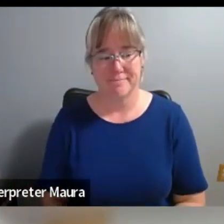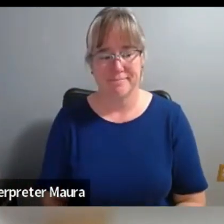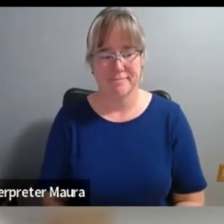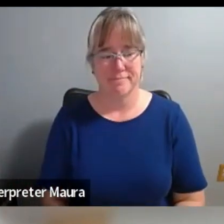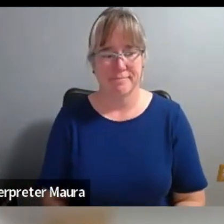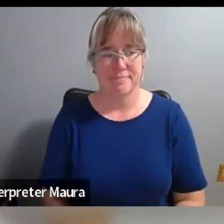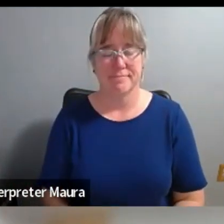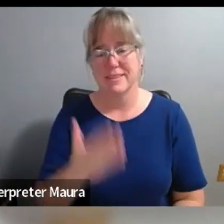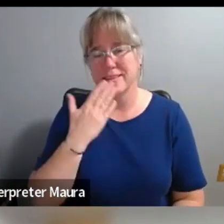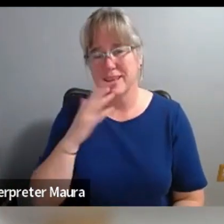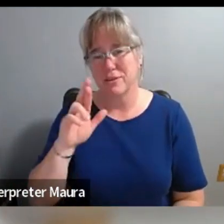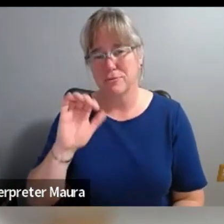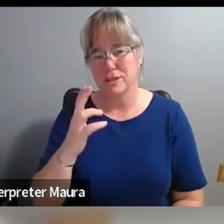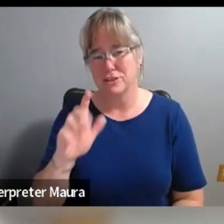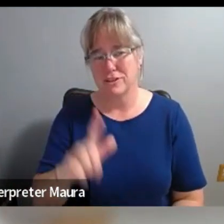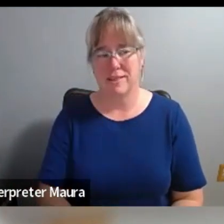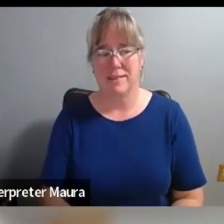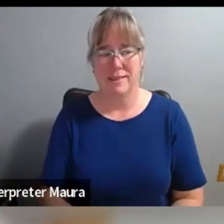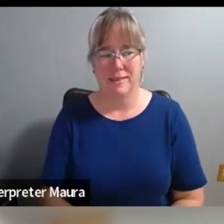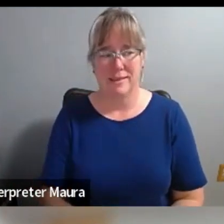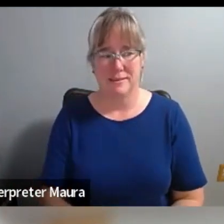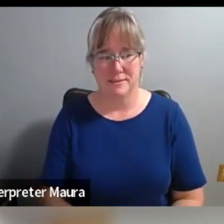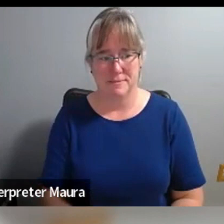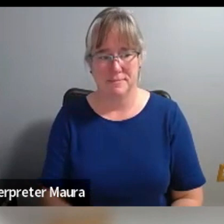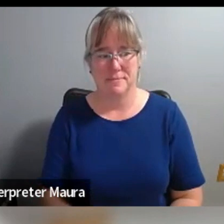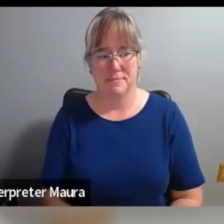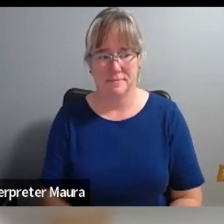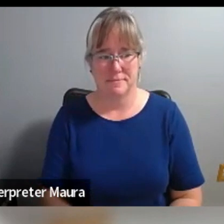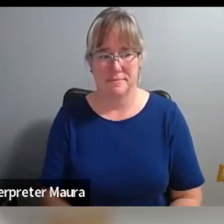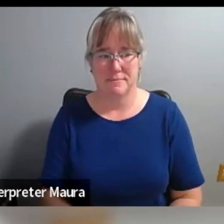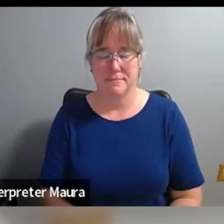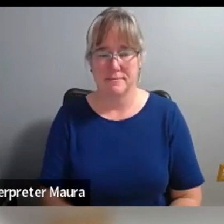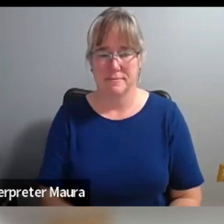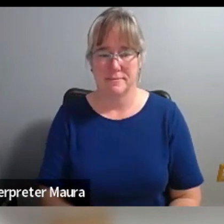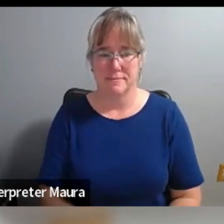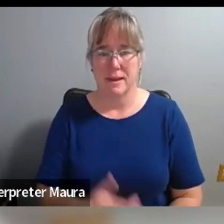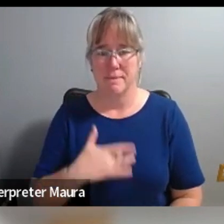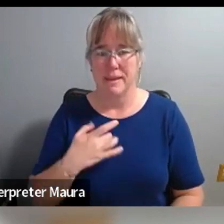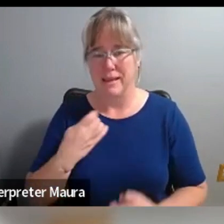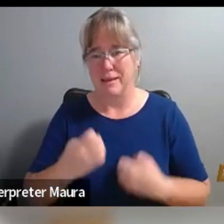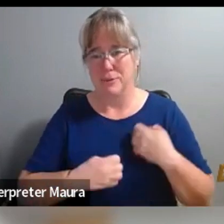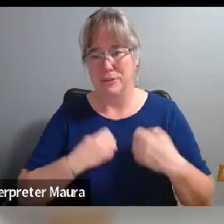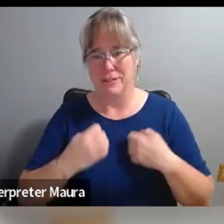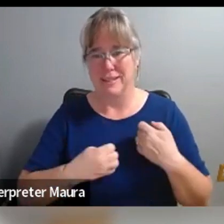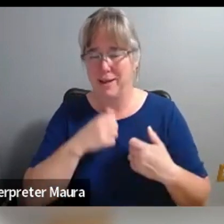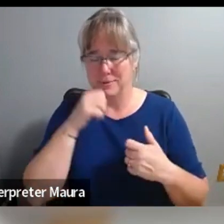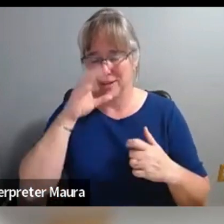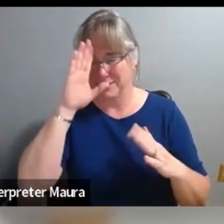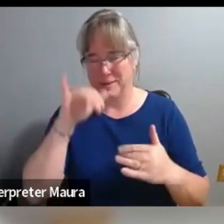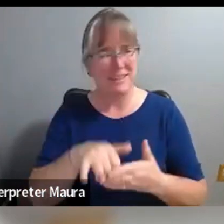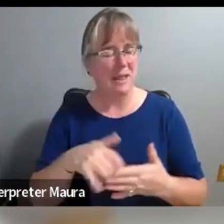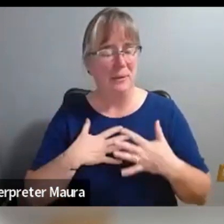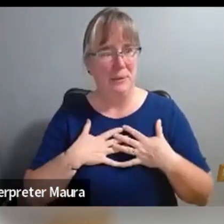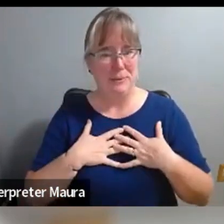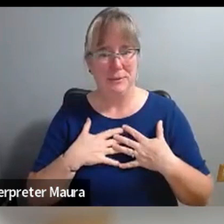Thank you, Rachel. I'm feeling emotional in a way that I wasn't fully expecting to feel, so I'll blame